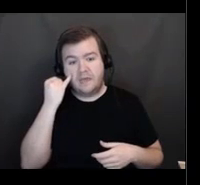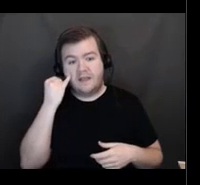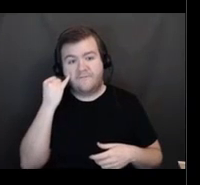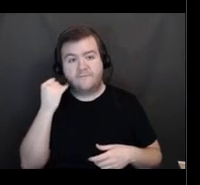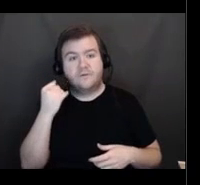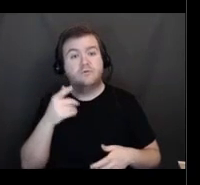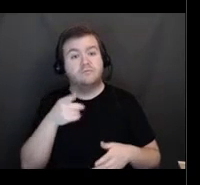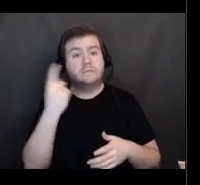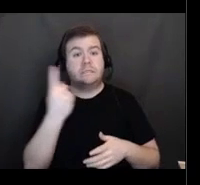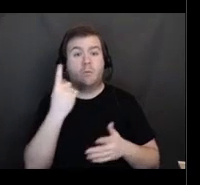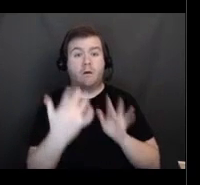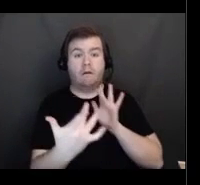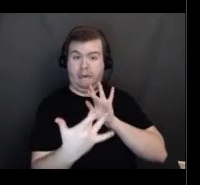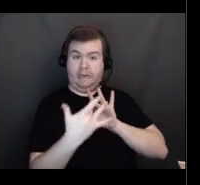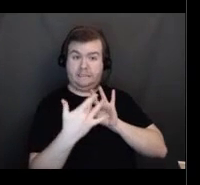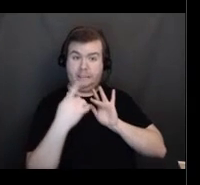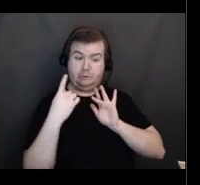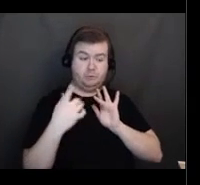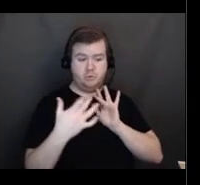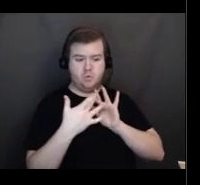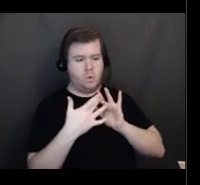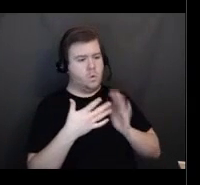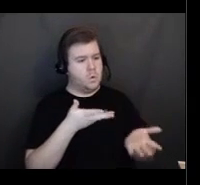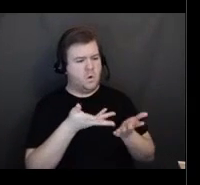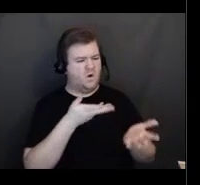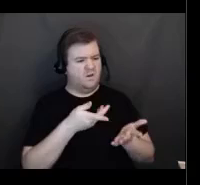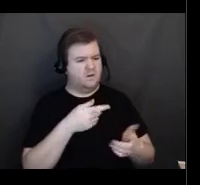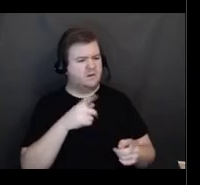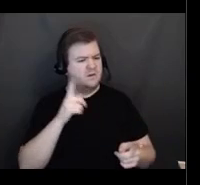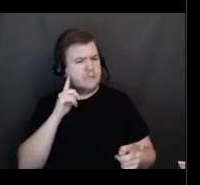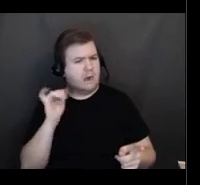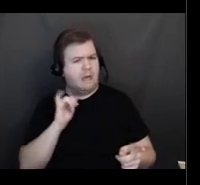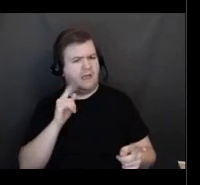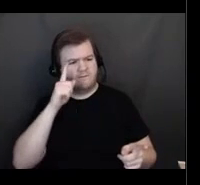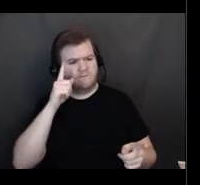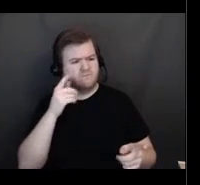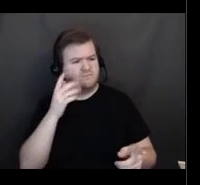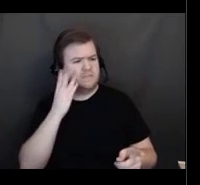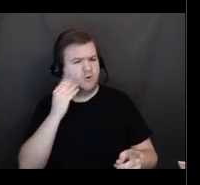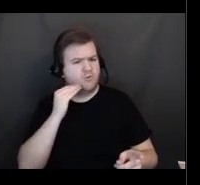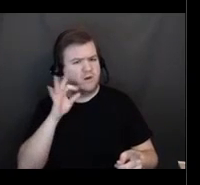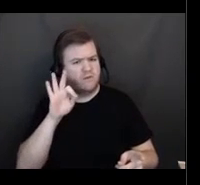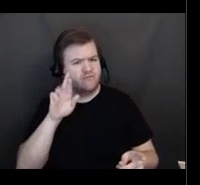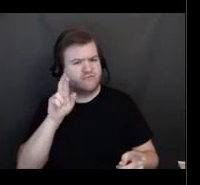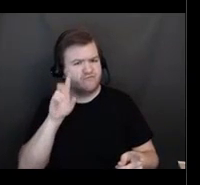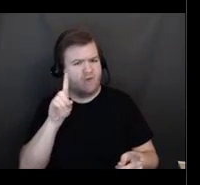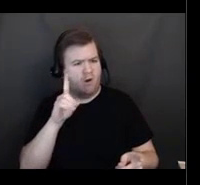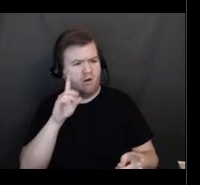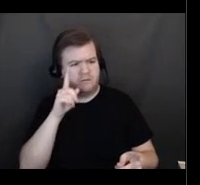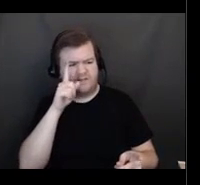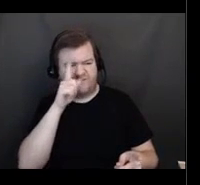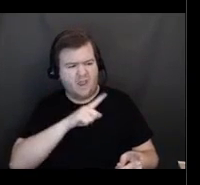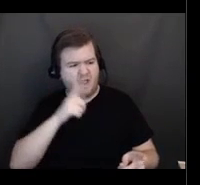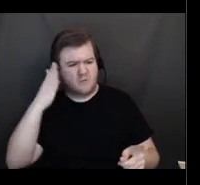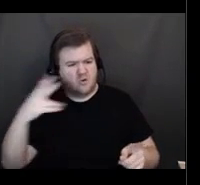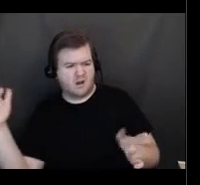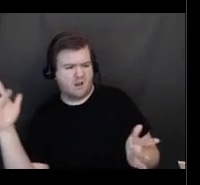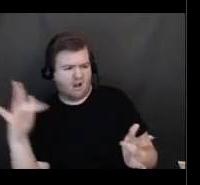a COVID-19 fraud, advise them to immediately report it. And they should report it to the Health and Human Services